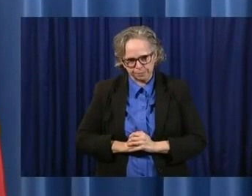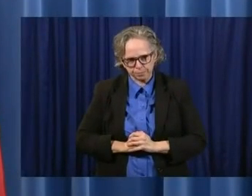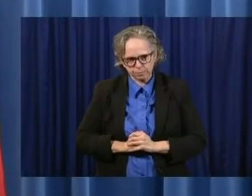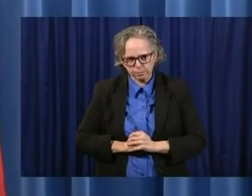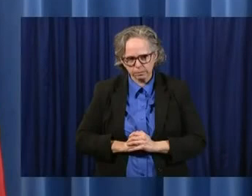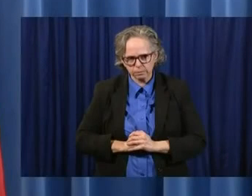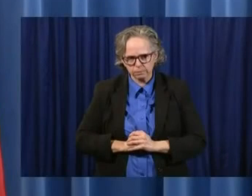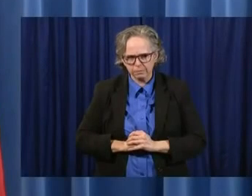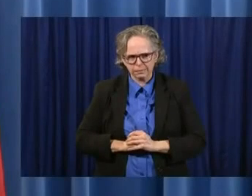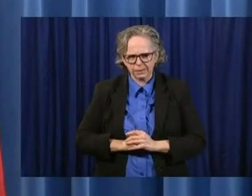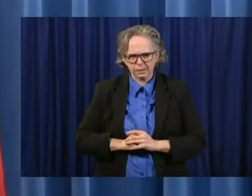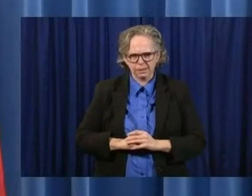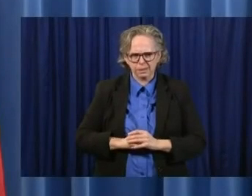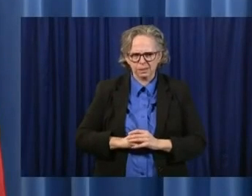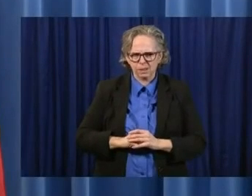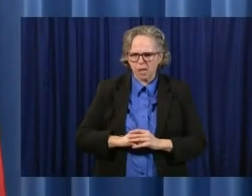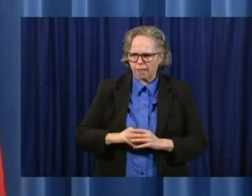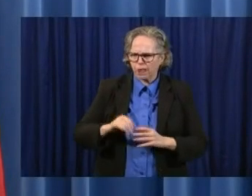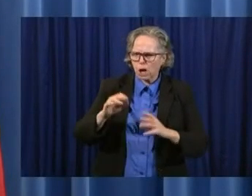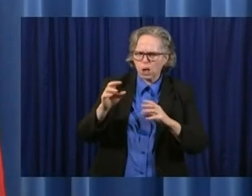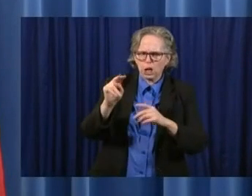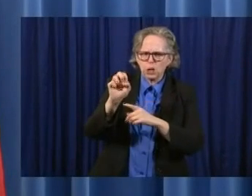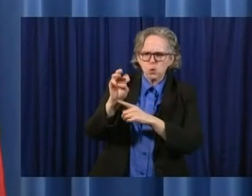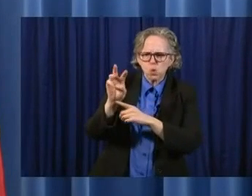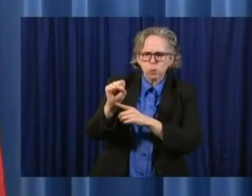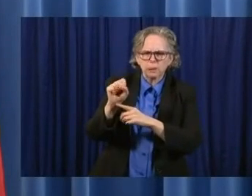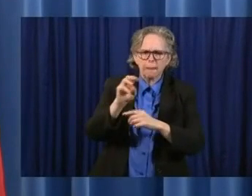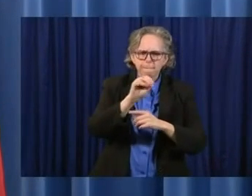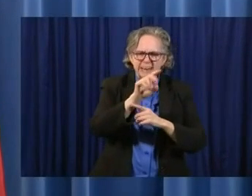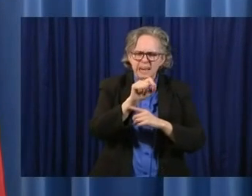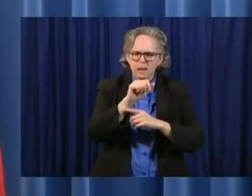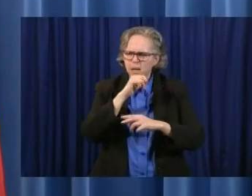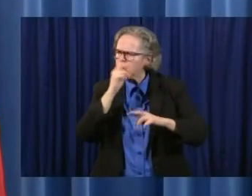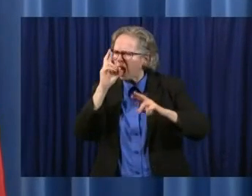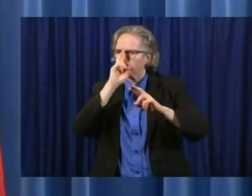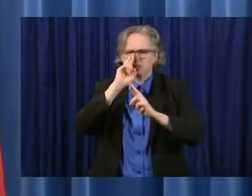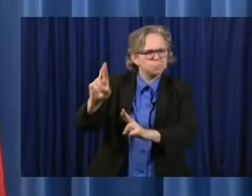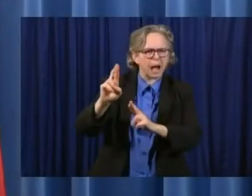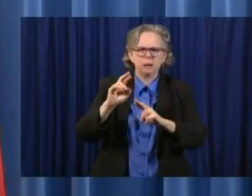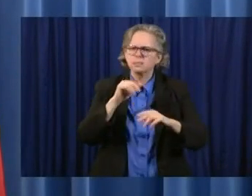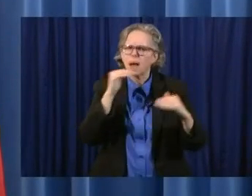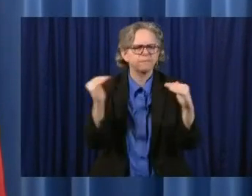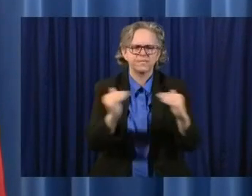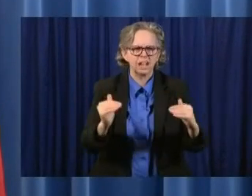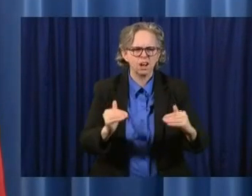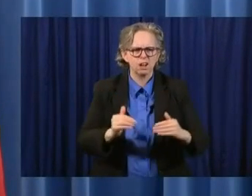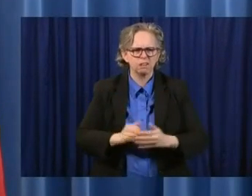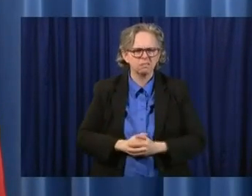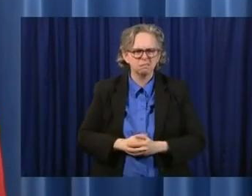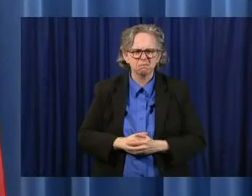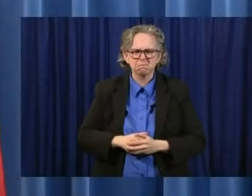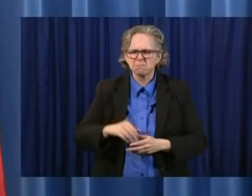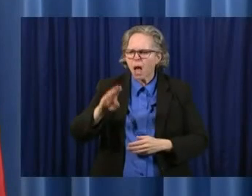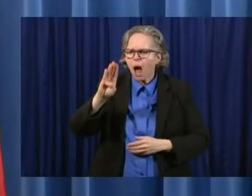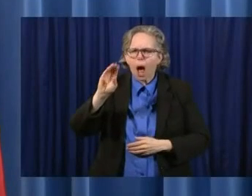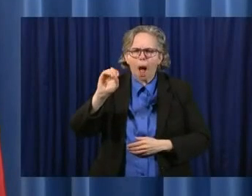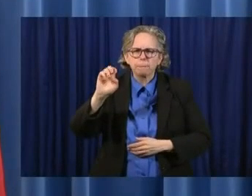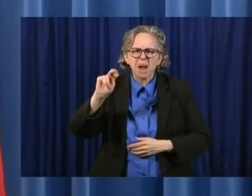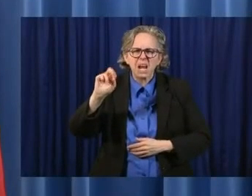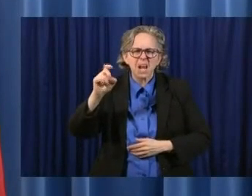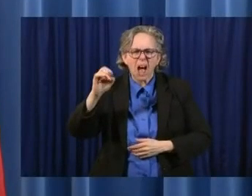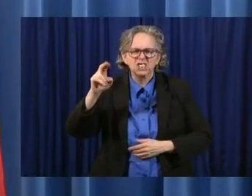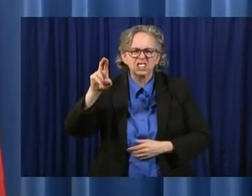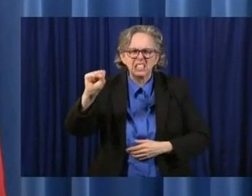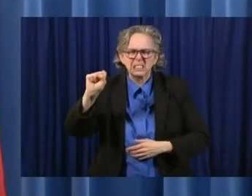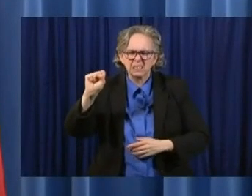news media, to be obnoxious to the news media. It's not fair game.